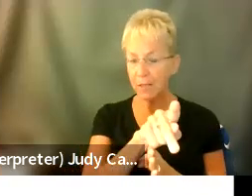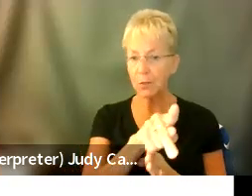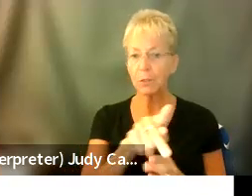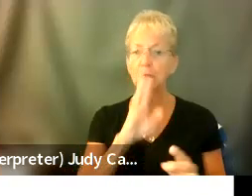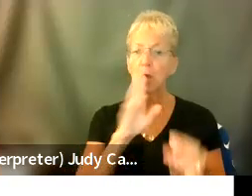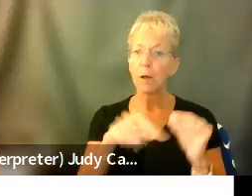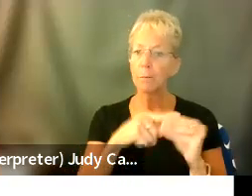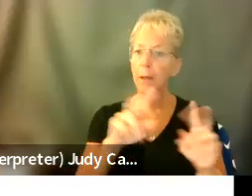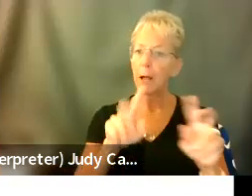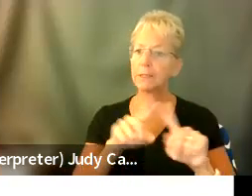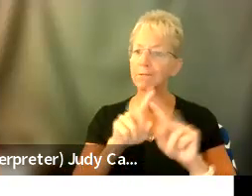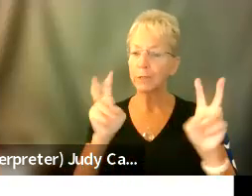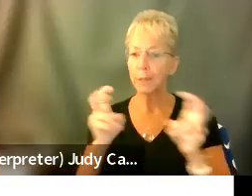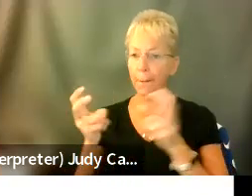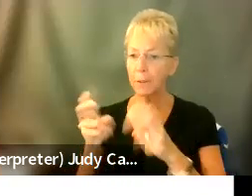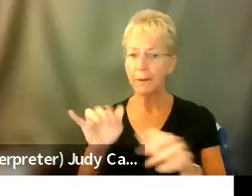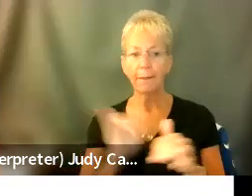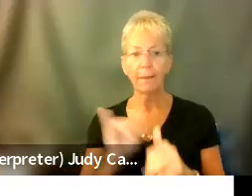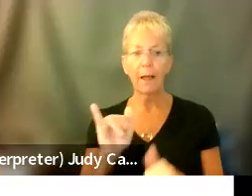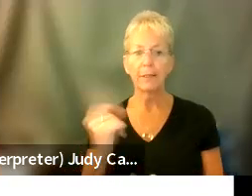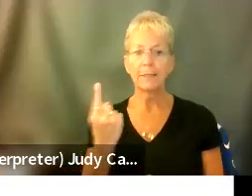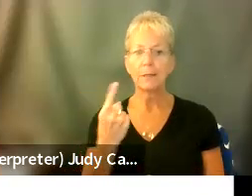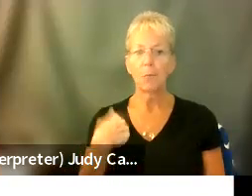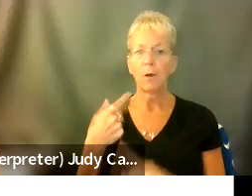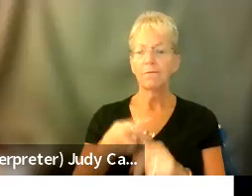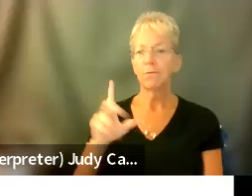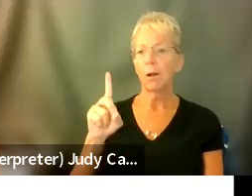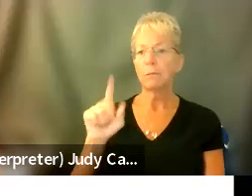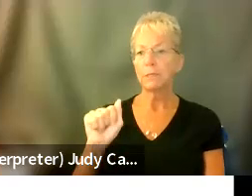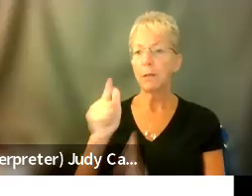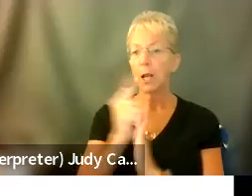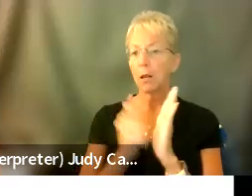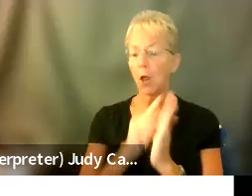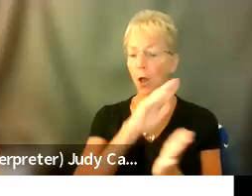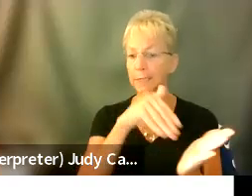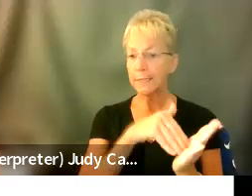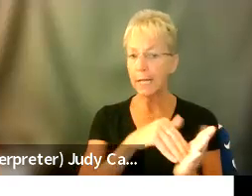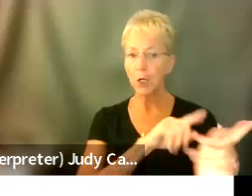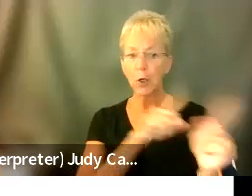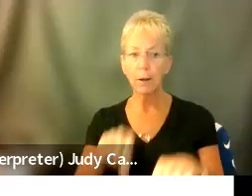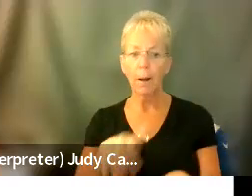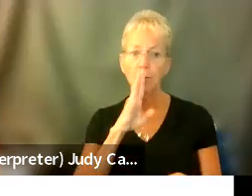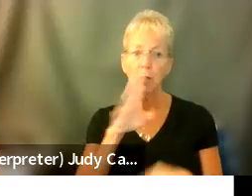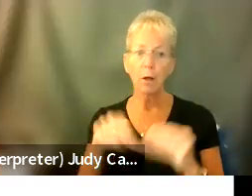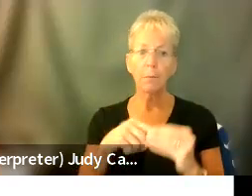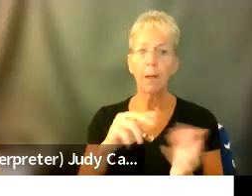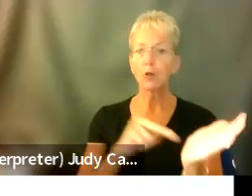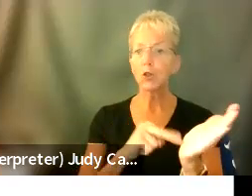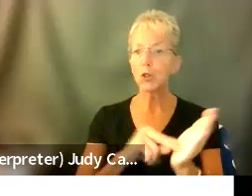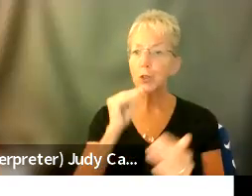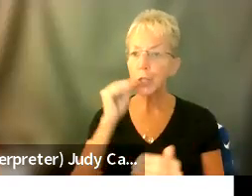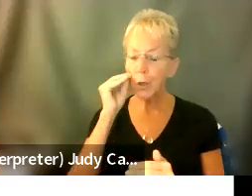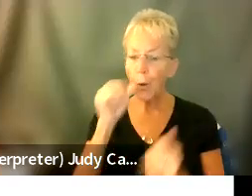about certain topics. Like we've had someone from Disability Law Center come and talk about nursing homes and assisted